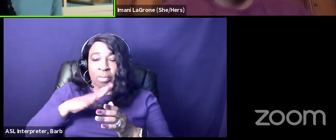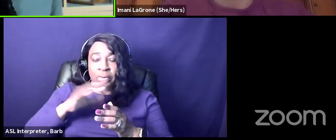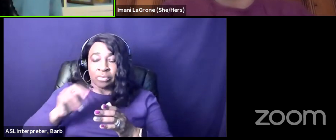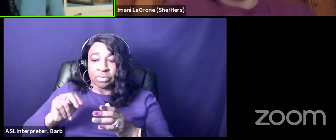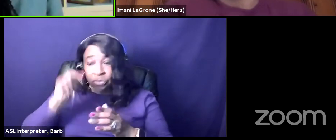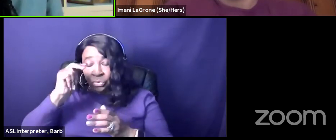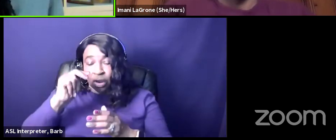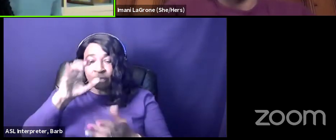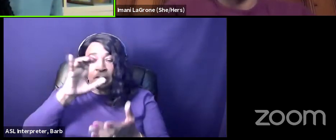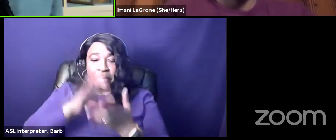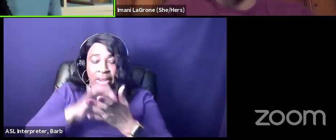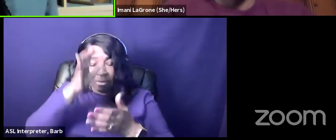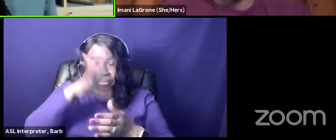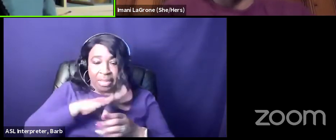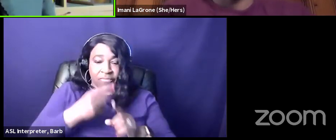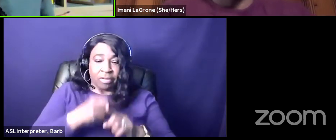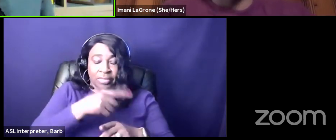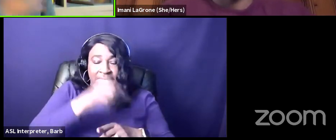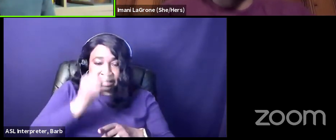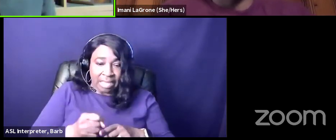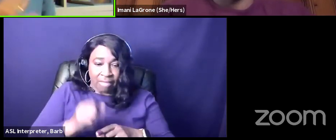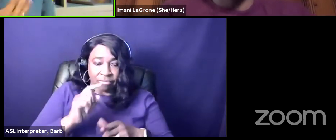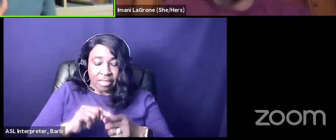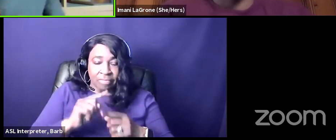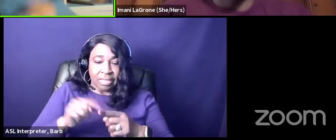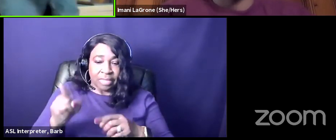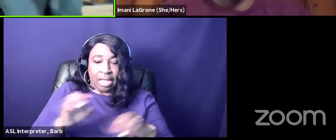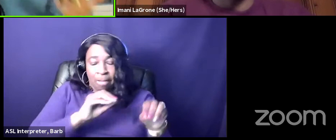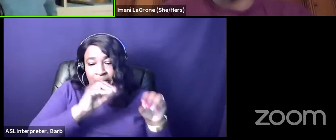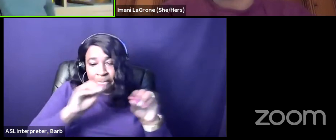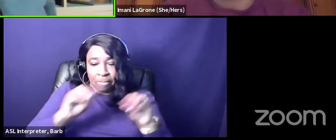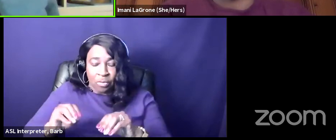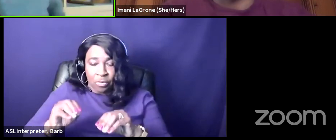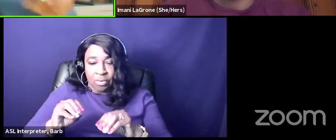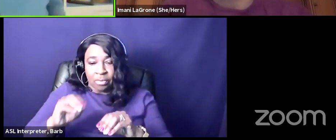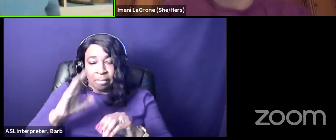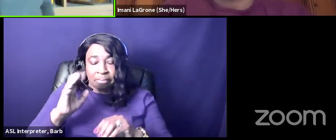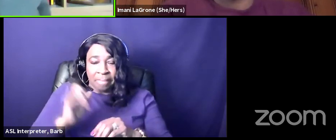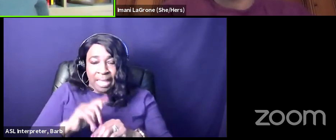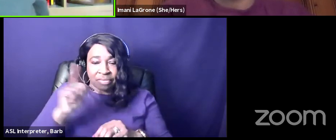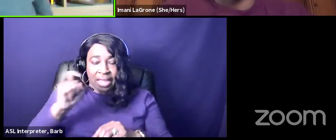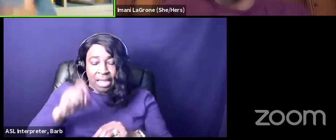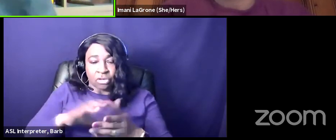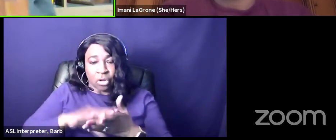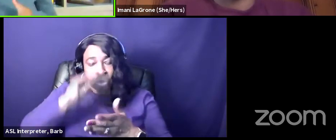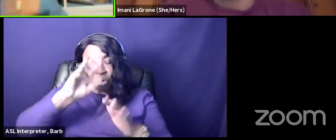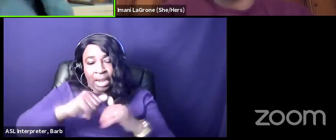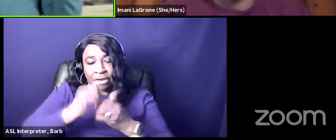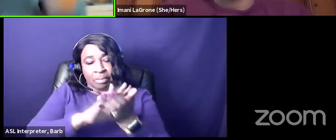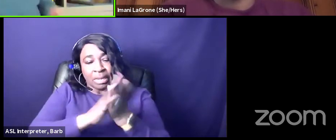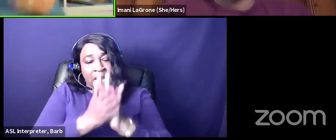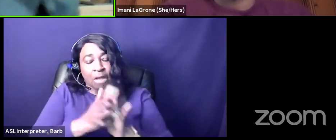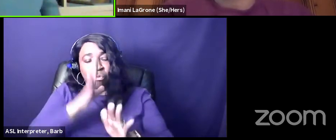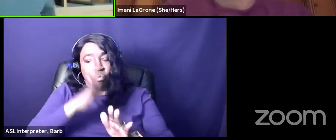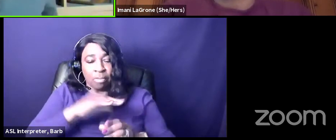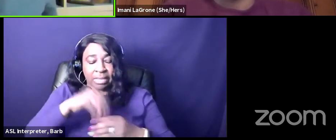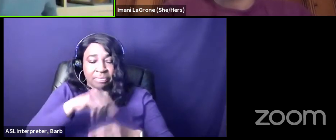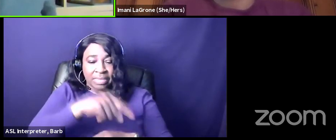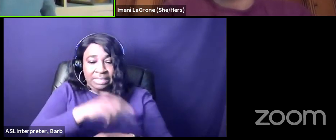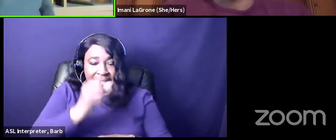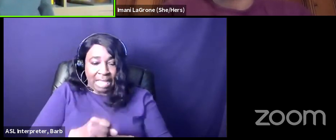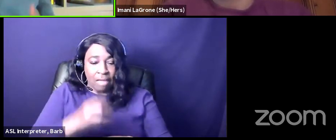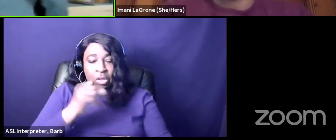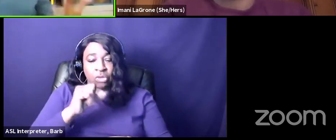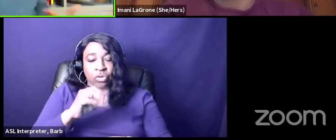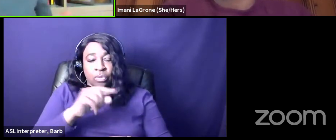they got enslaved africans as wedding gifts and moved down there and they had to learn how to be women of the south and so this performance of